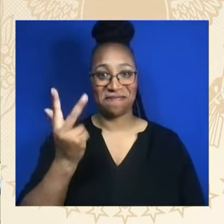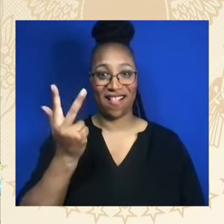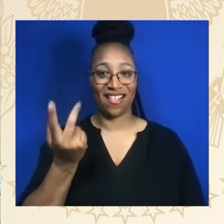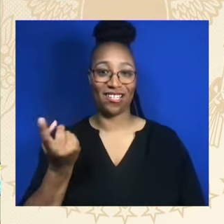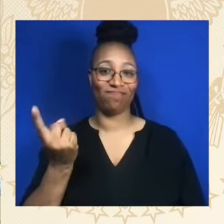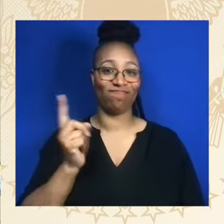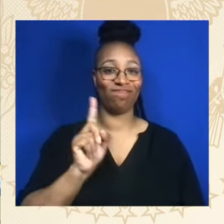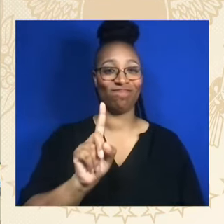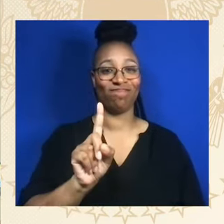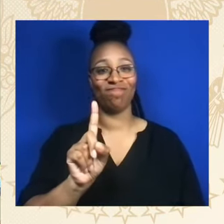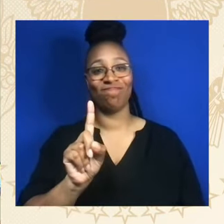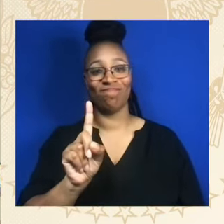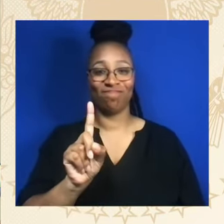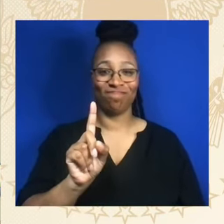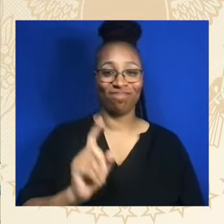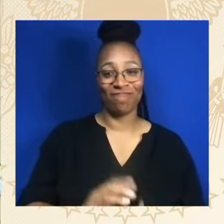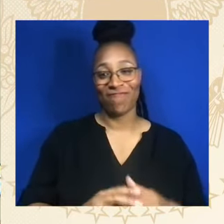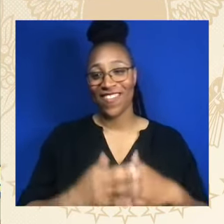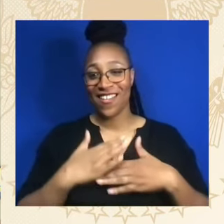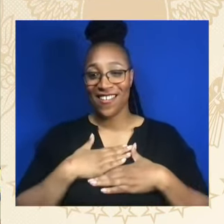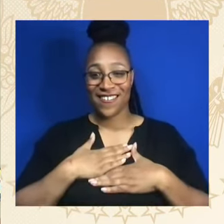I think he's going to get in.